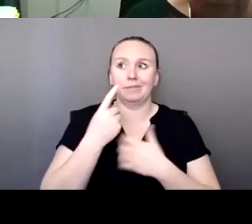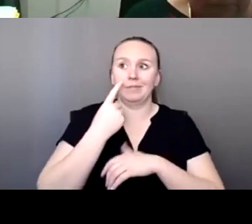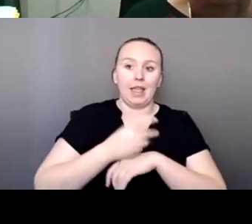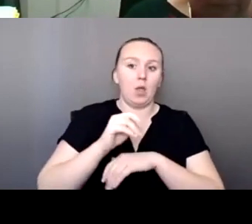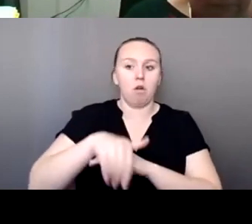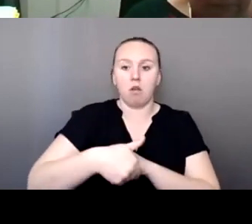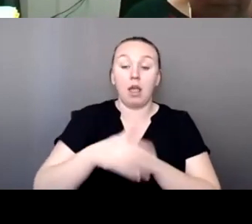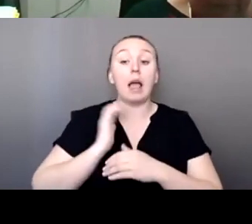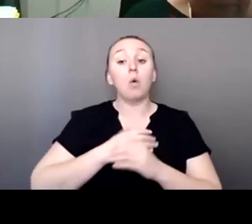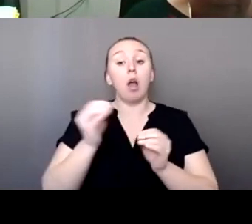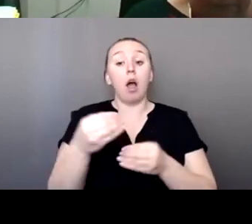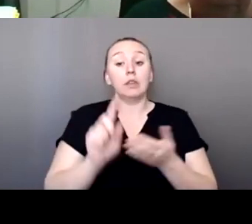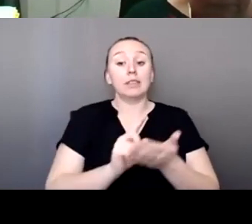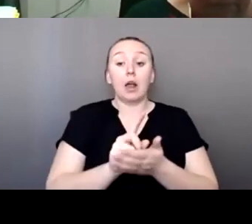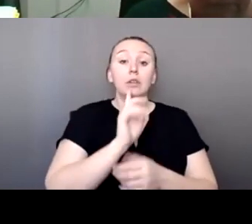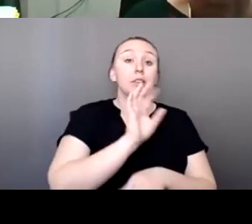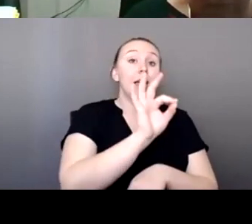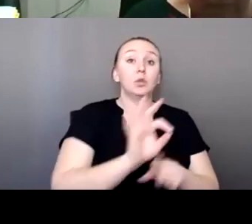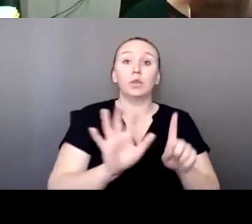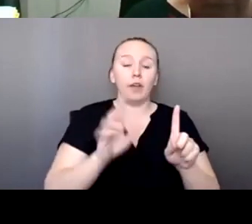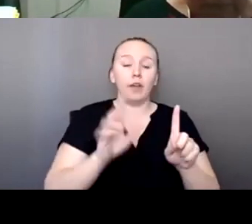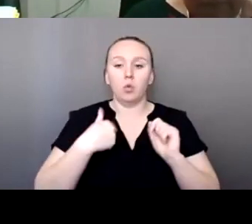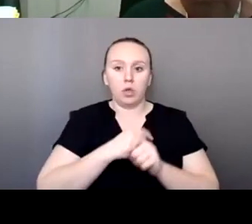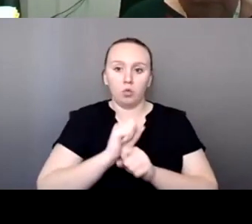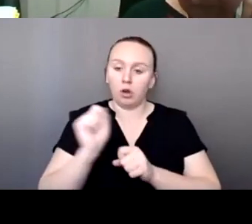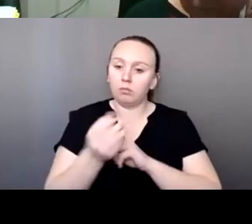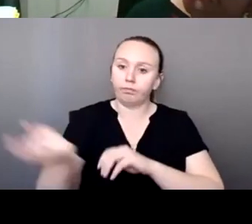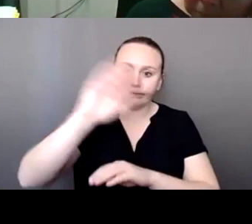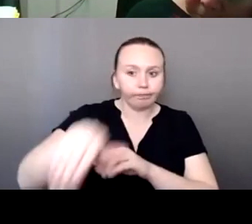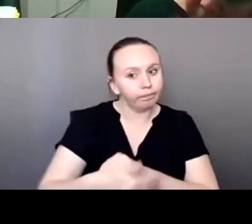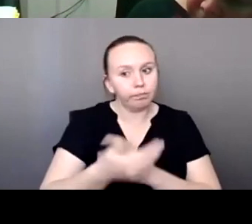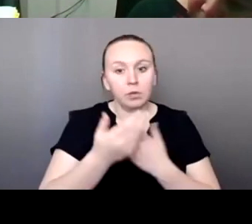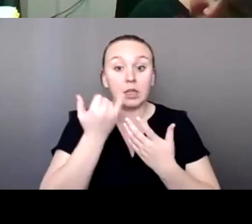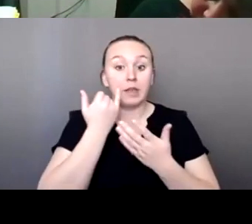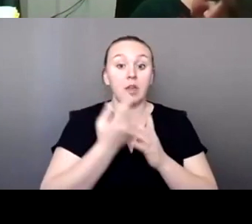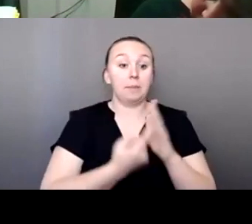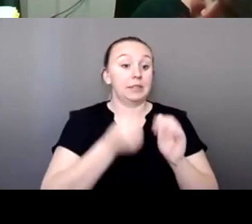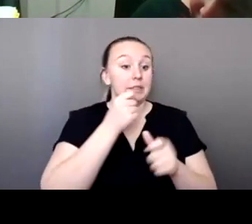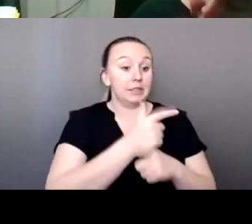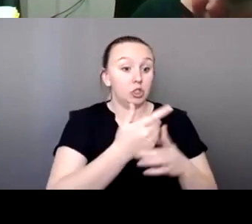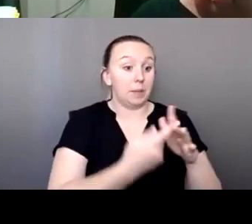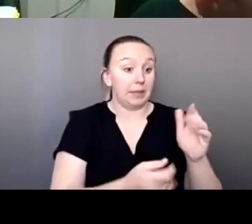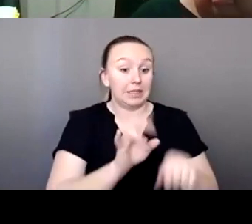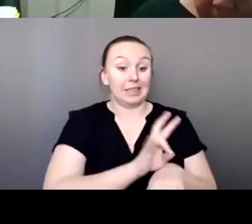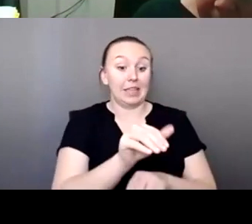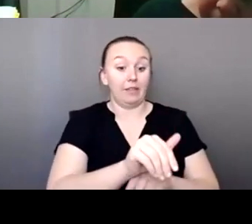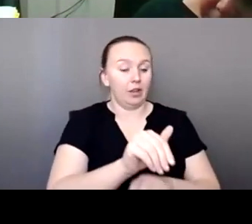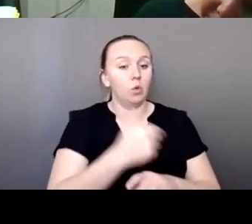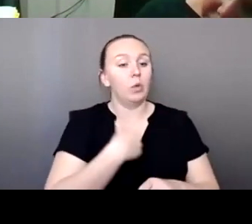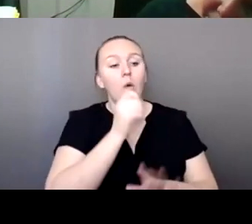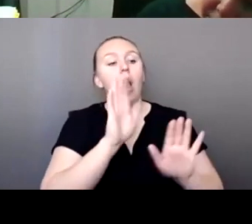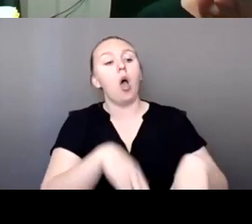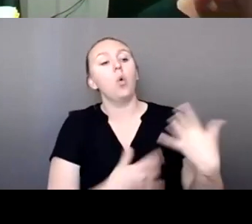we work all hours of the day or night. So if a missing sister goes missing at 7 PM, we're not going to be like, oh,